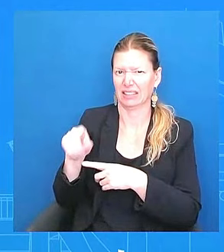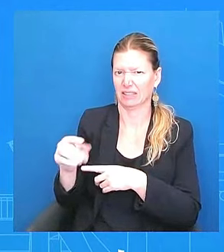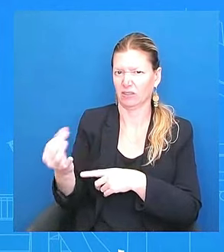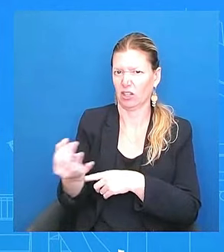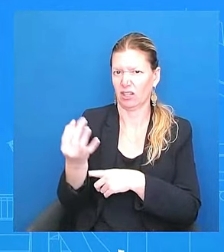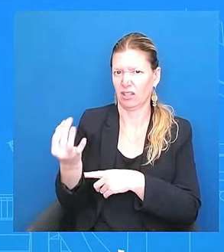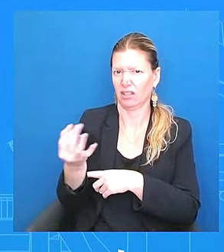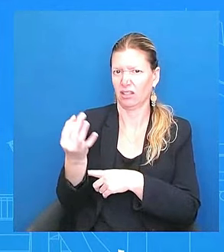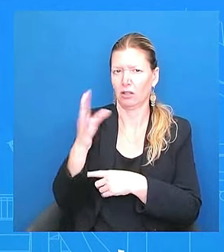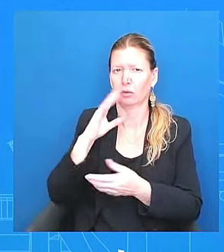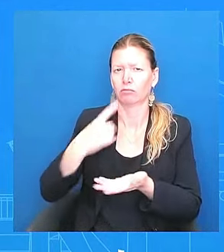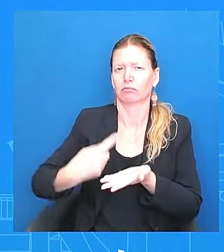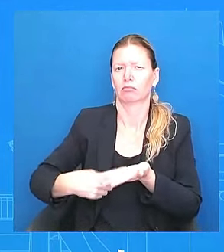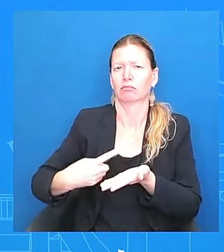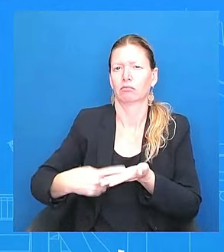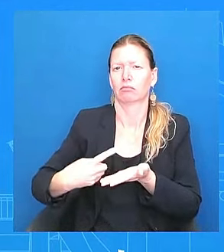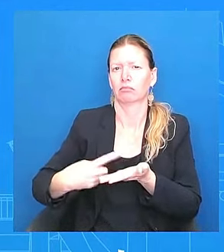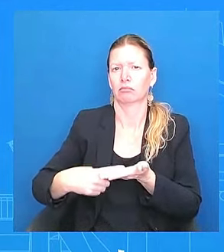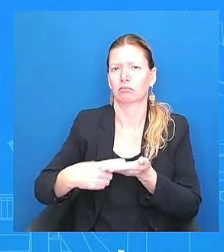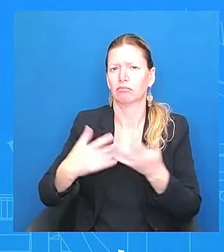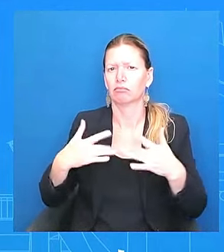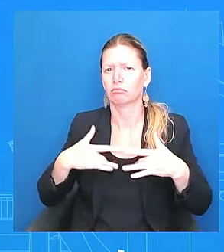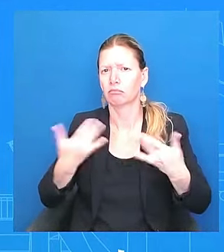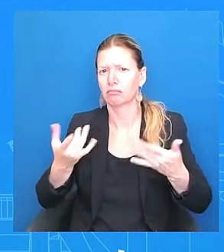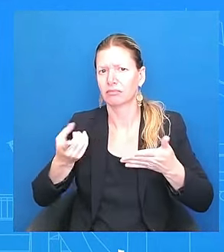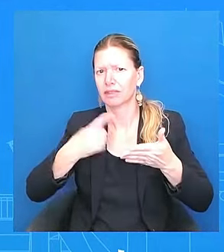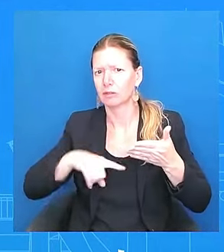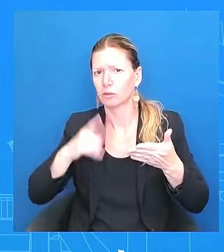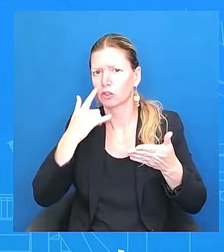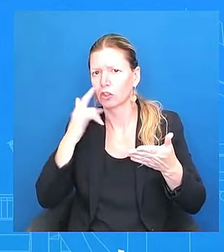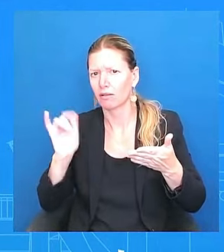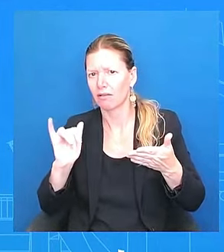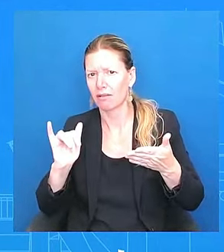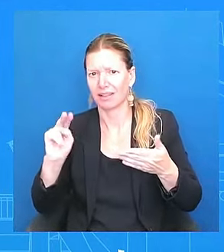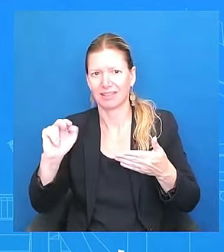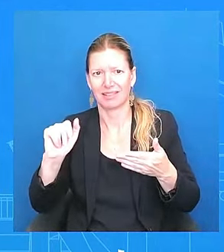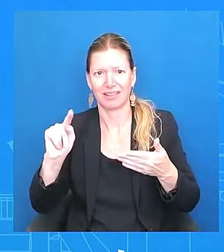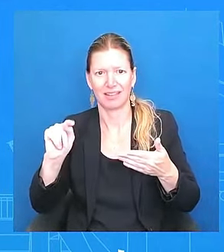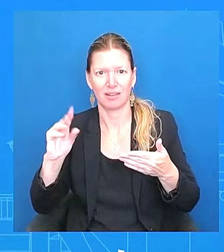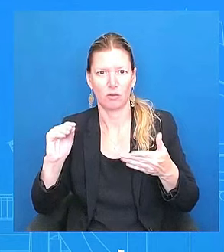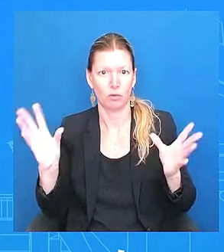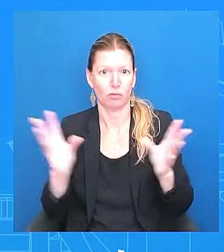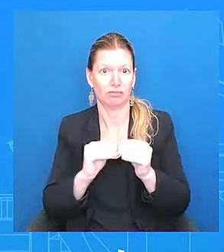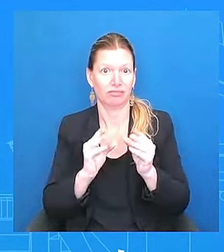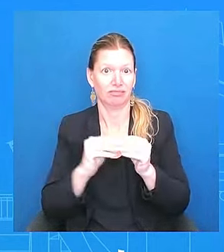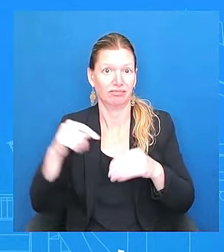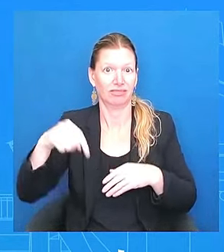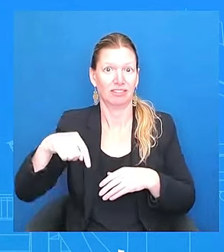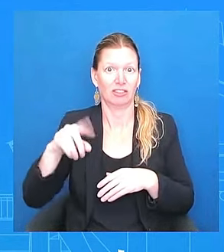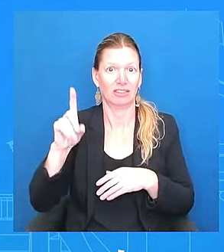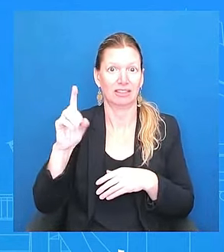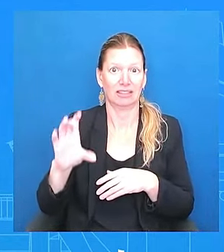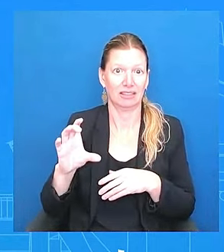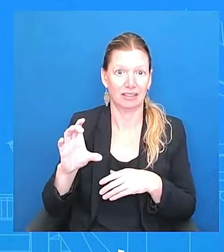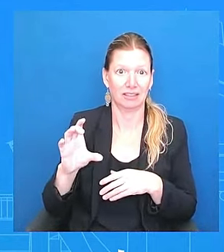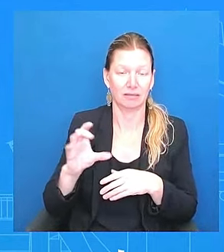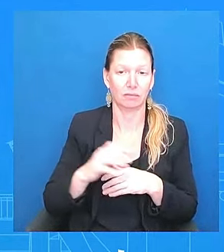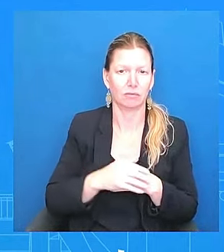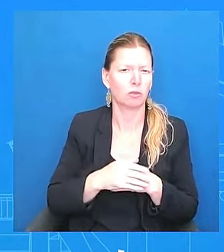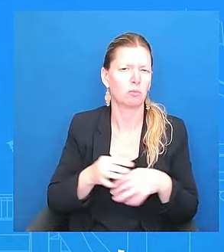like with the NATO summit being here in D.C. So I would say, you know, stay tuned. Look out for that. And